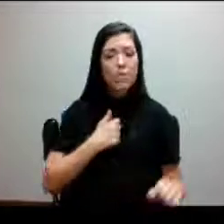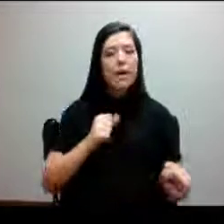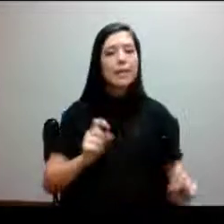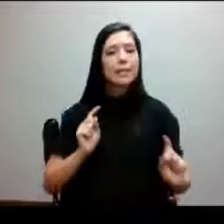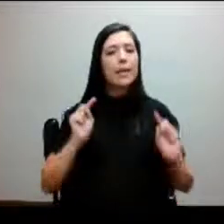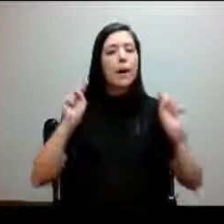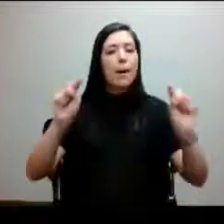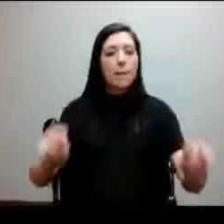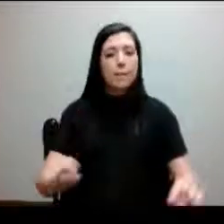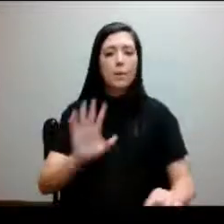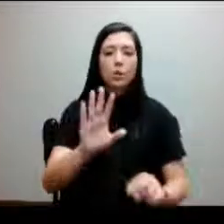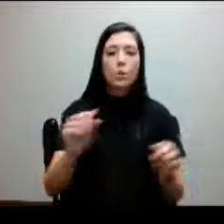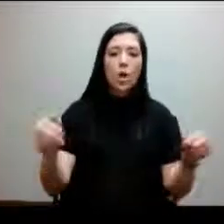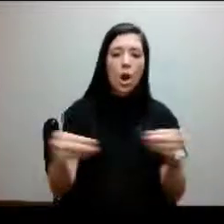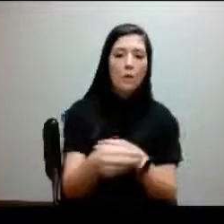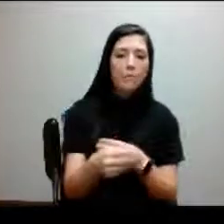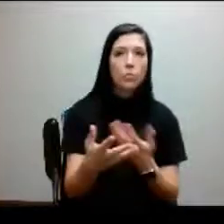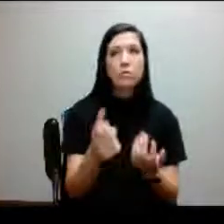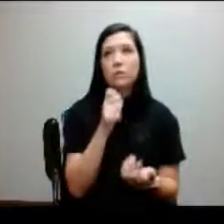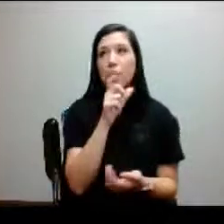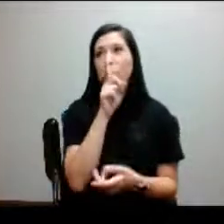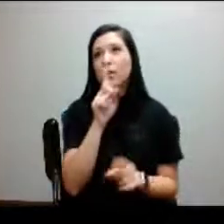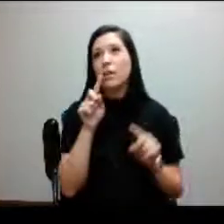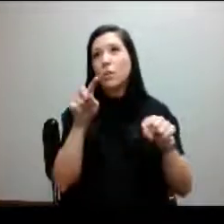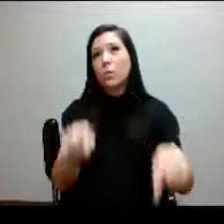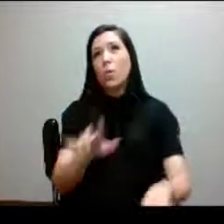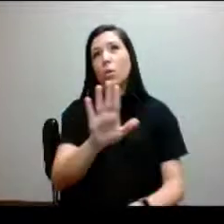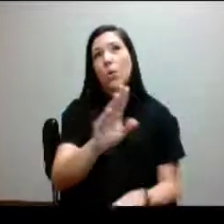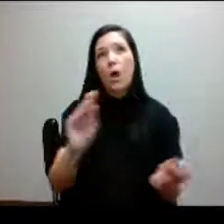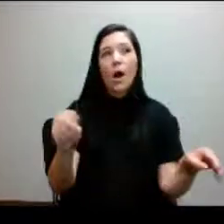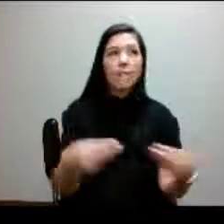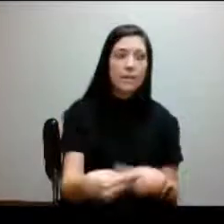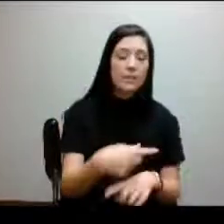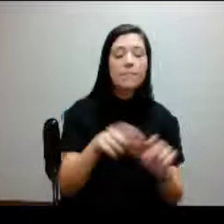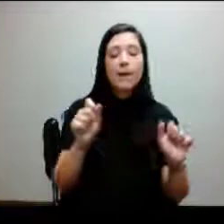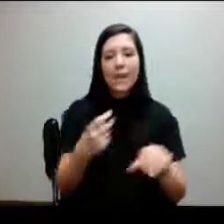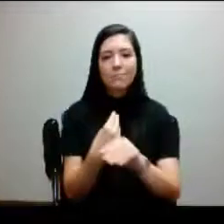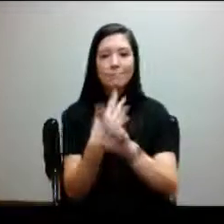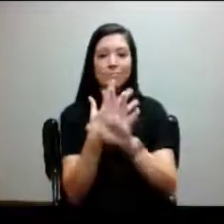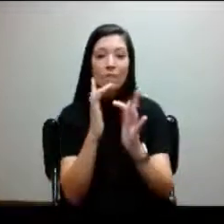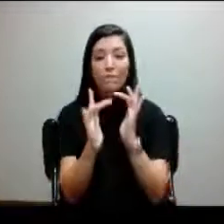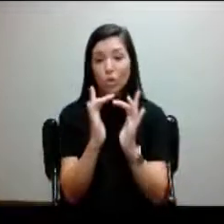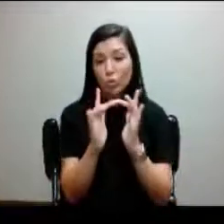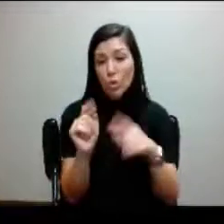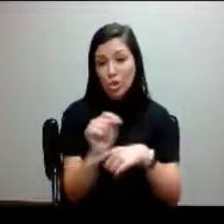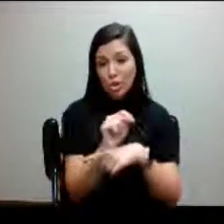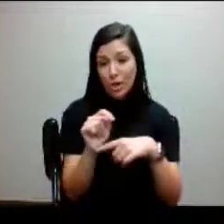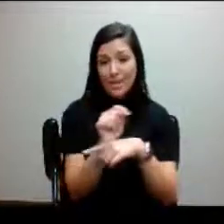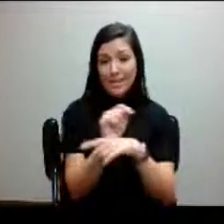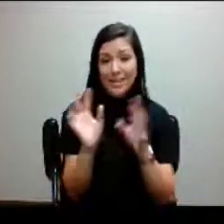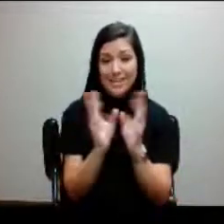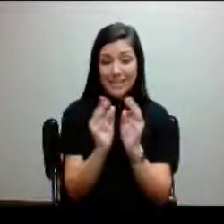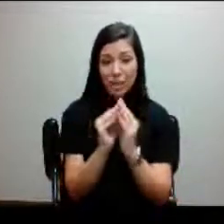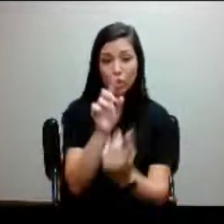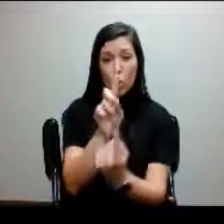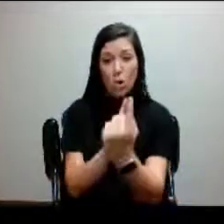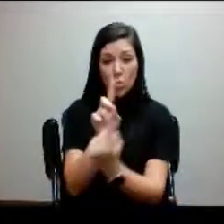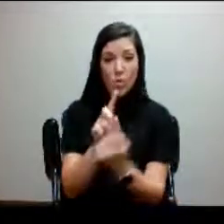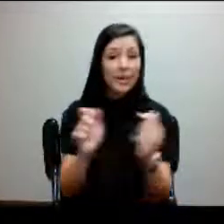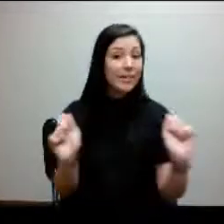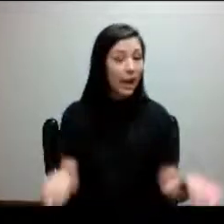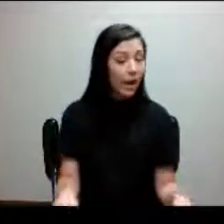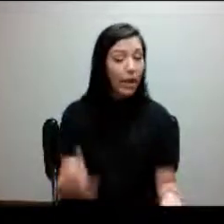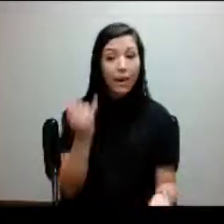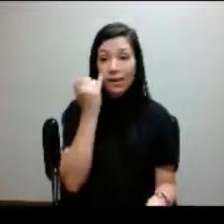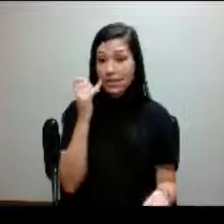your office or not really come into your office. But we can do a virtual training session one on one if need be.